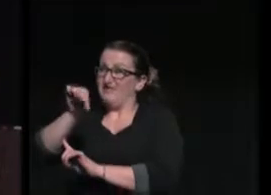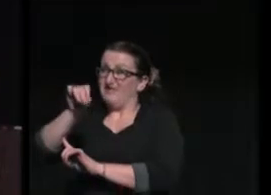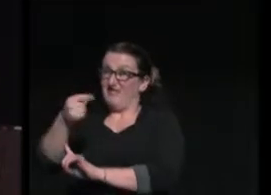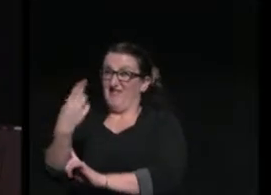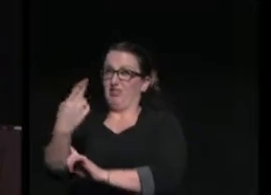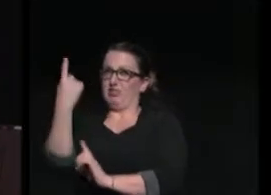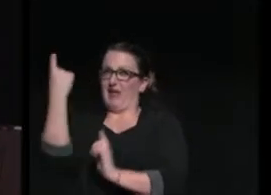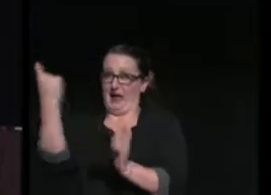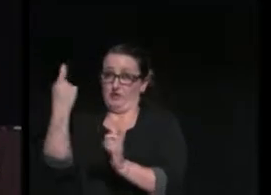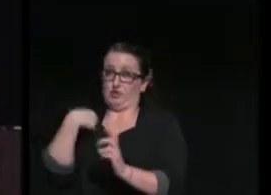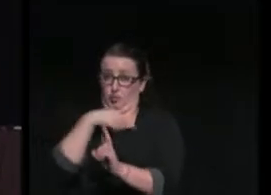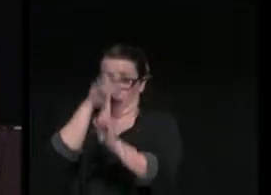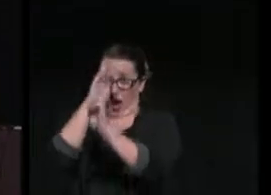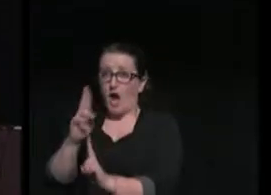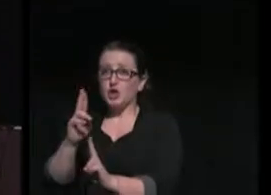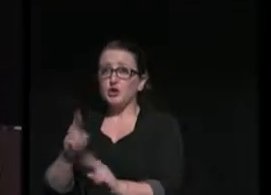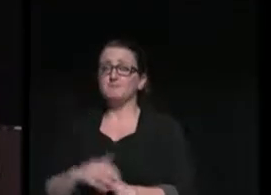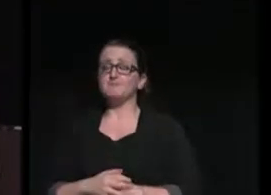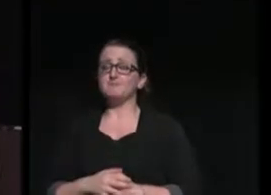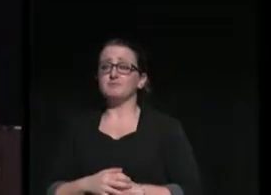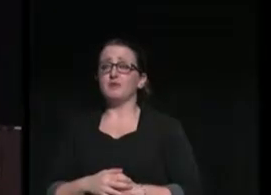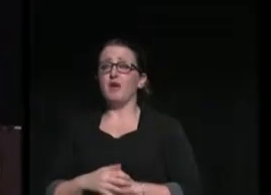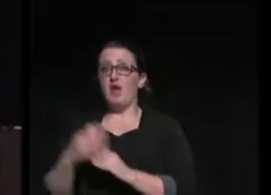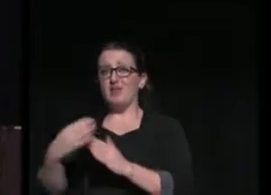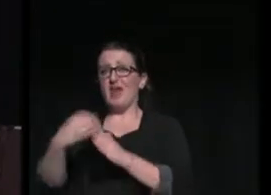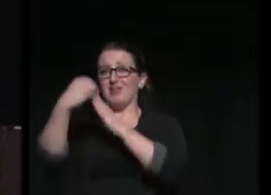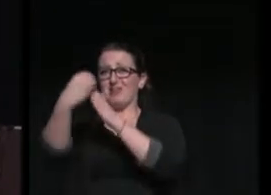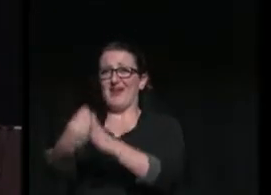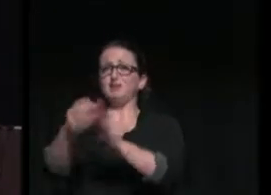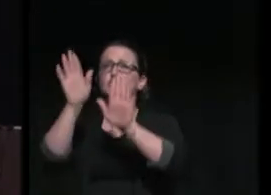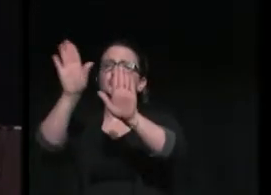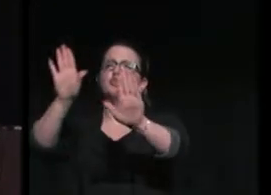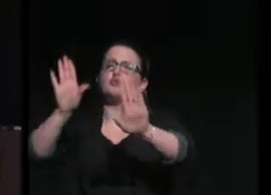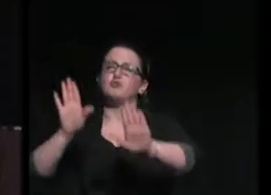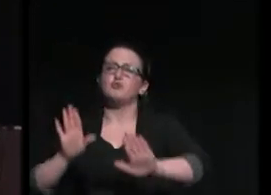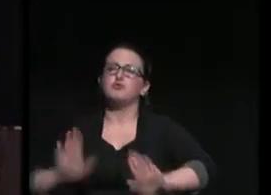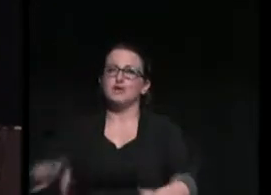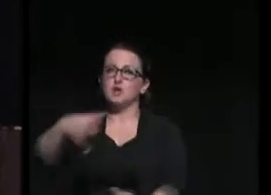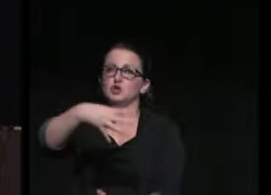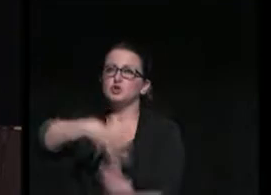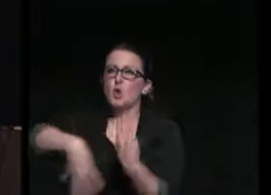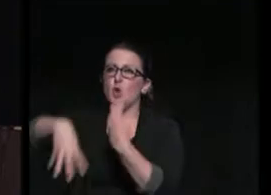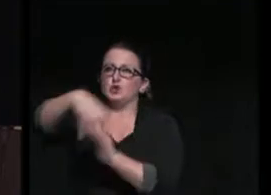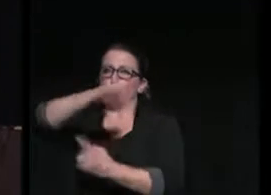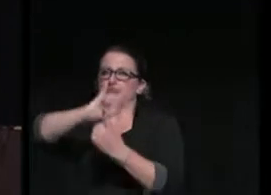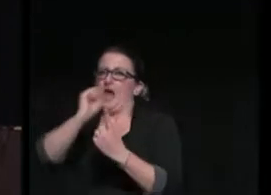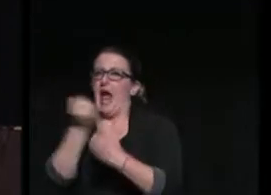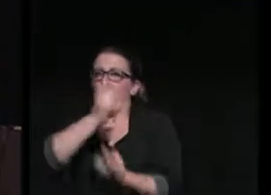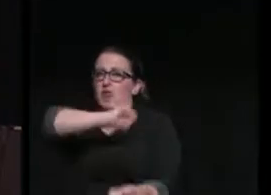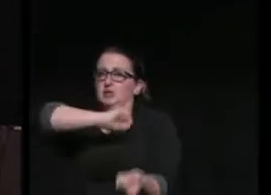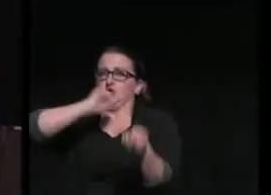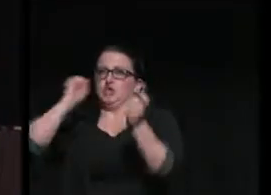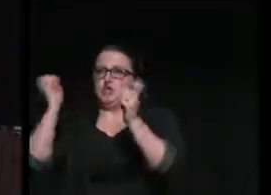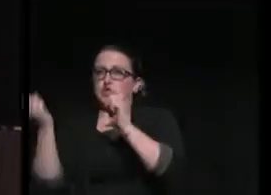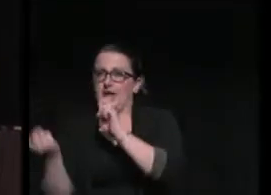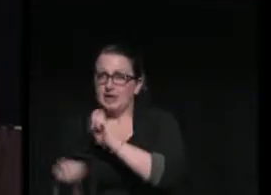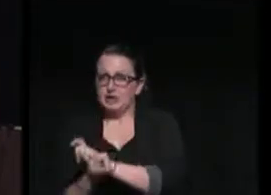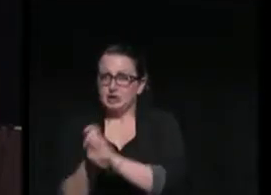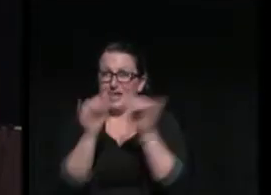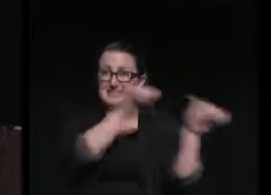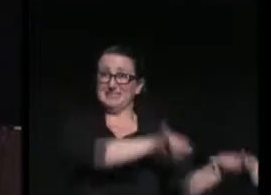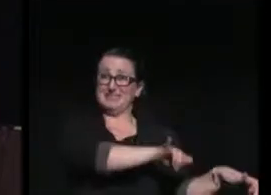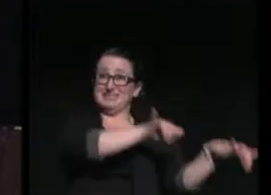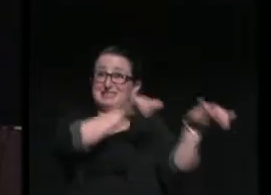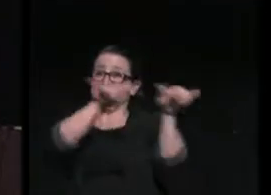honor, they led to a period of great social change. And such as it is these tumultuous times, although